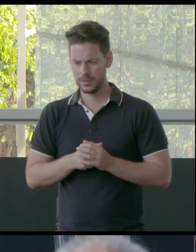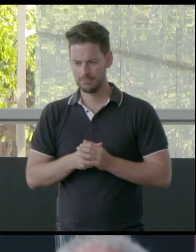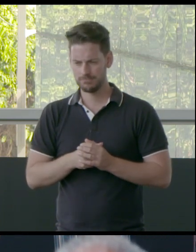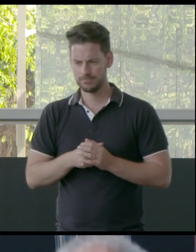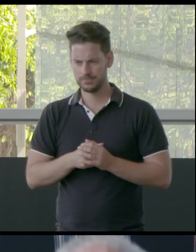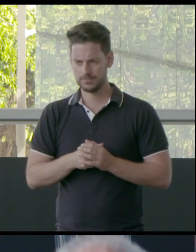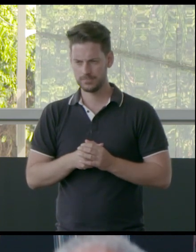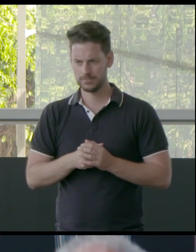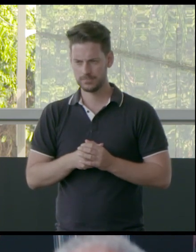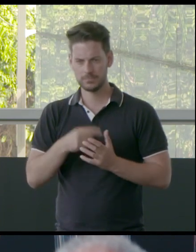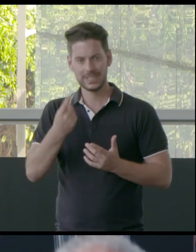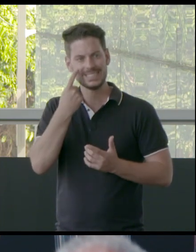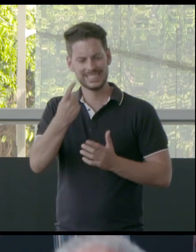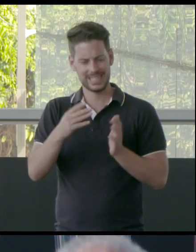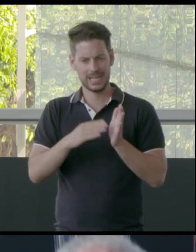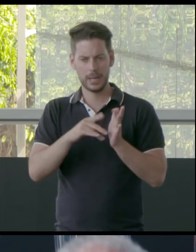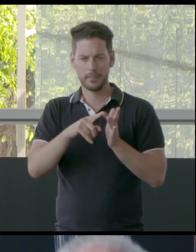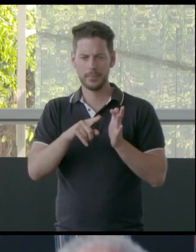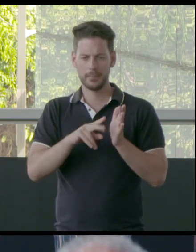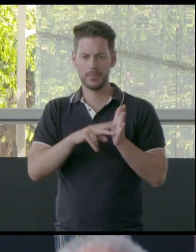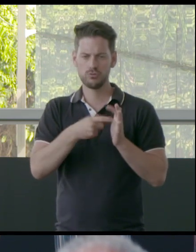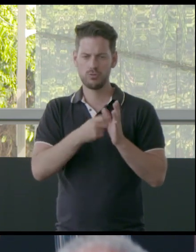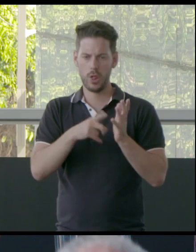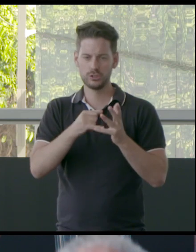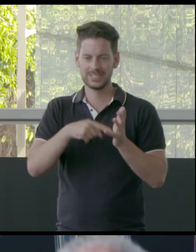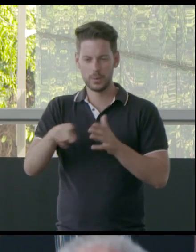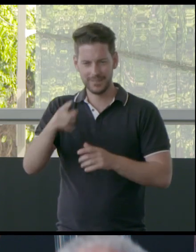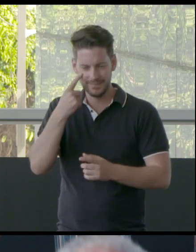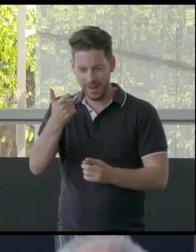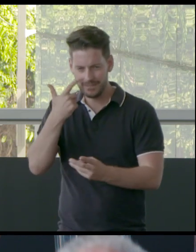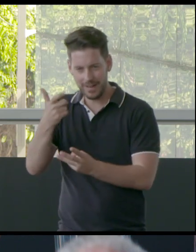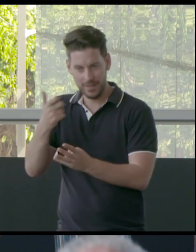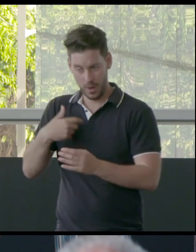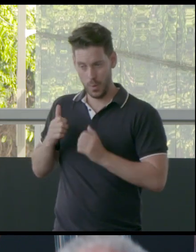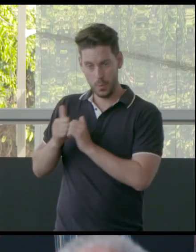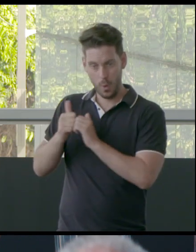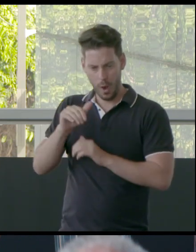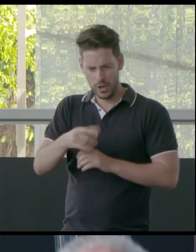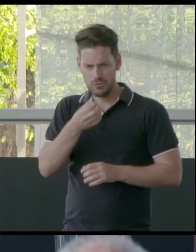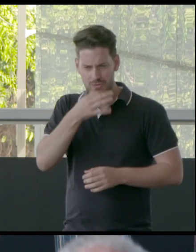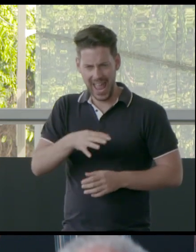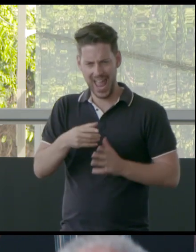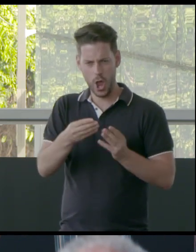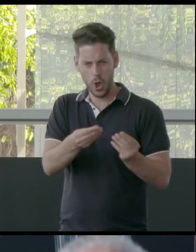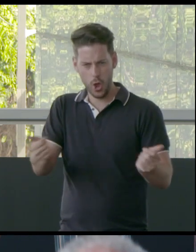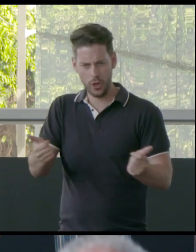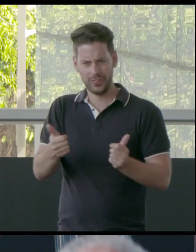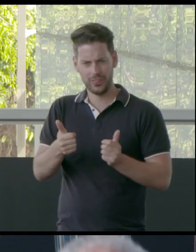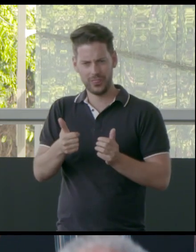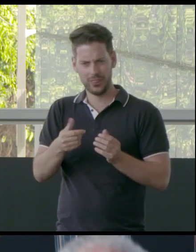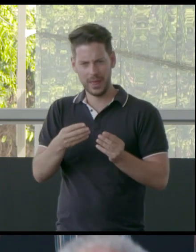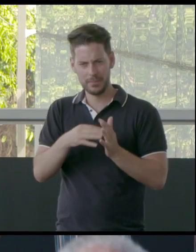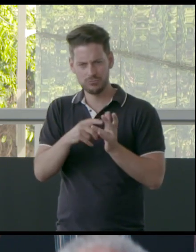mineralogists in the early prospect days of particular rare earth minerals. And Dubbo and Peak Hill in